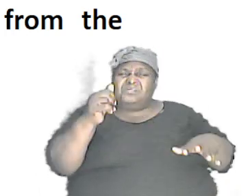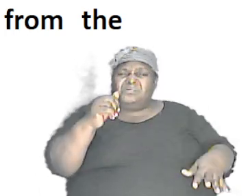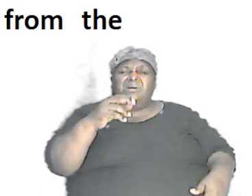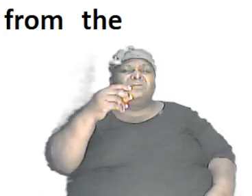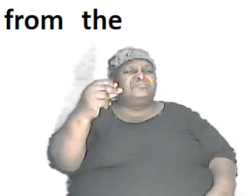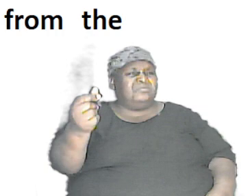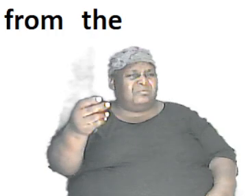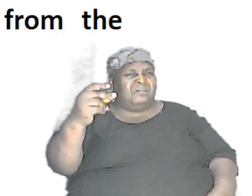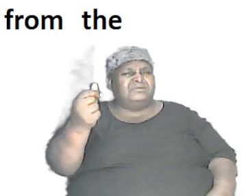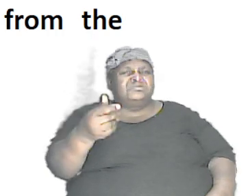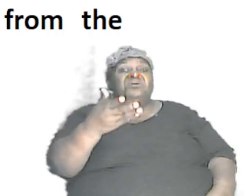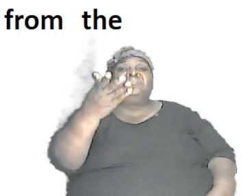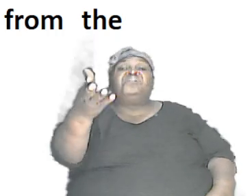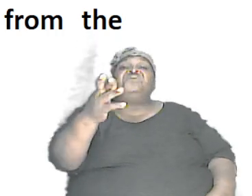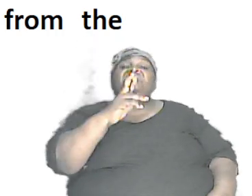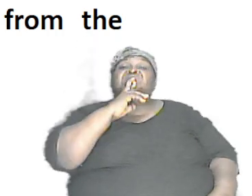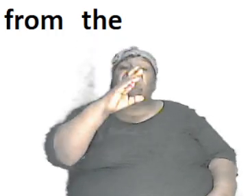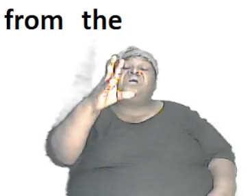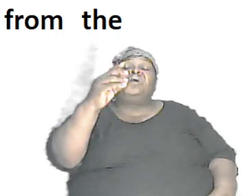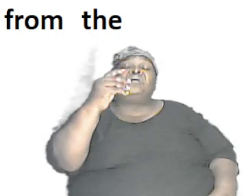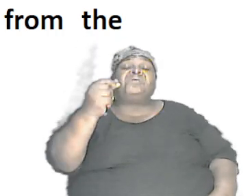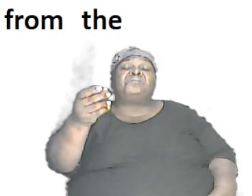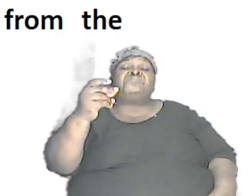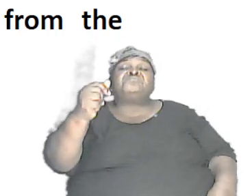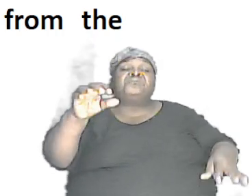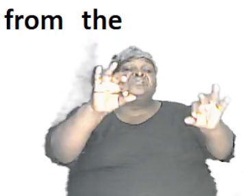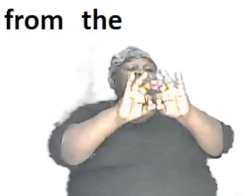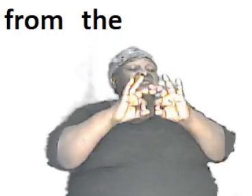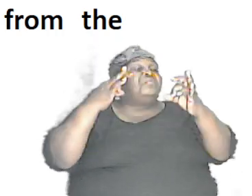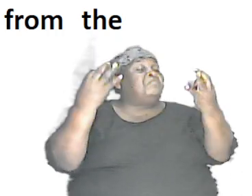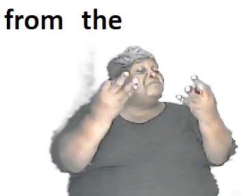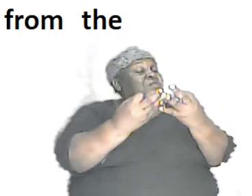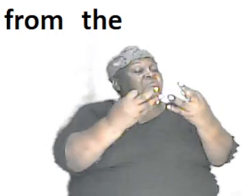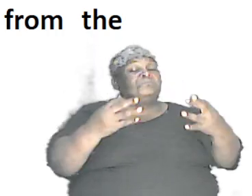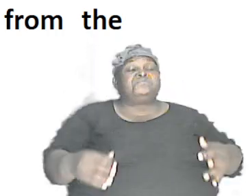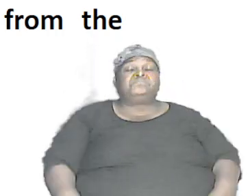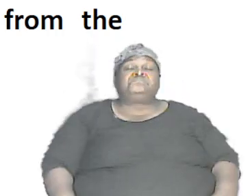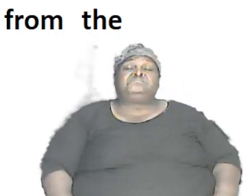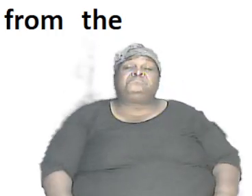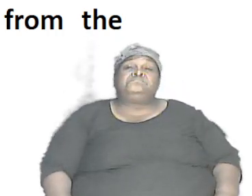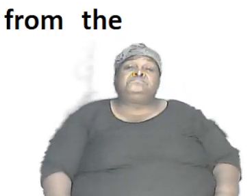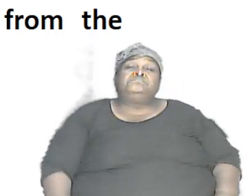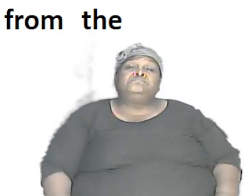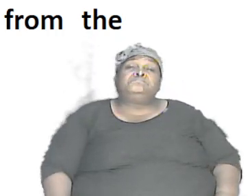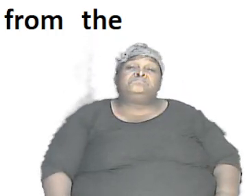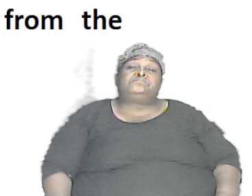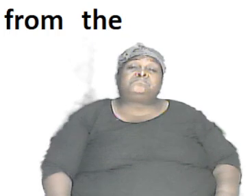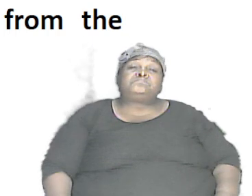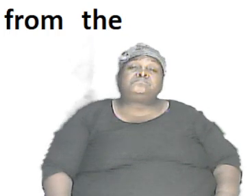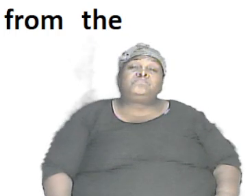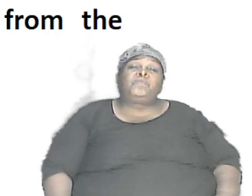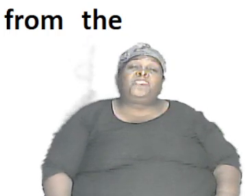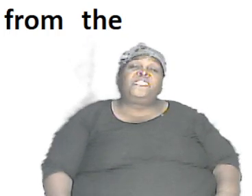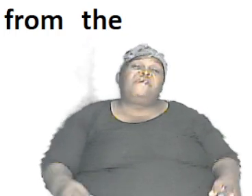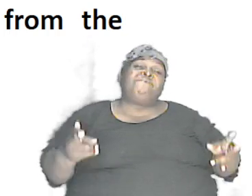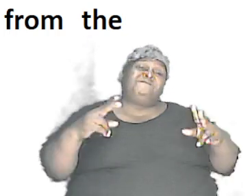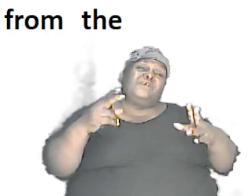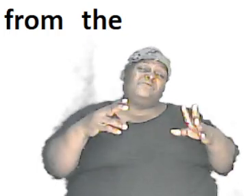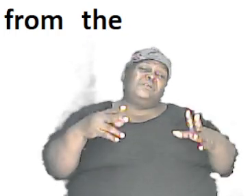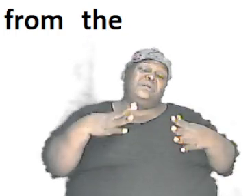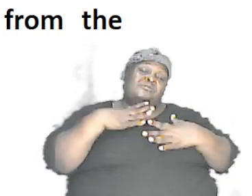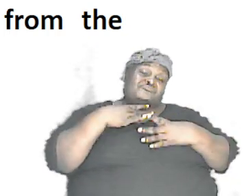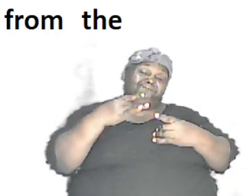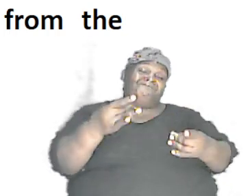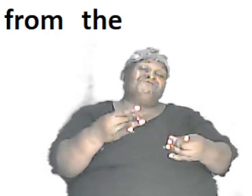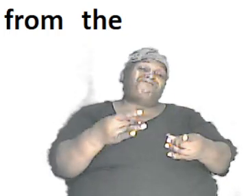they are a part of the dog family and so it is very interesting